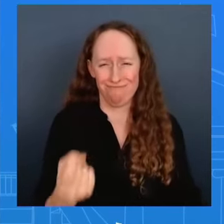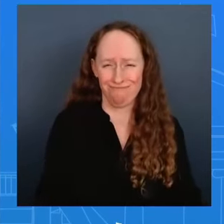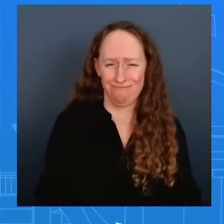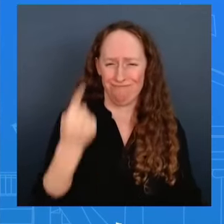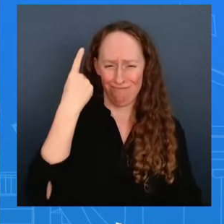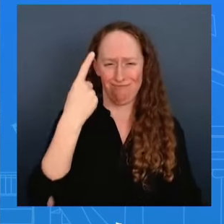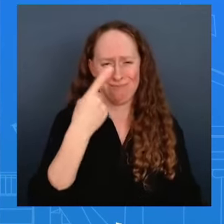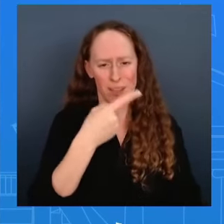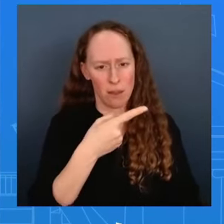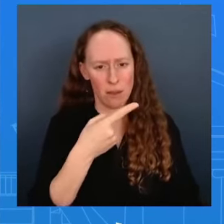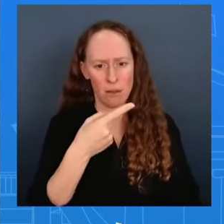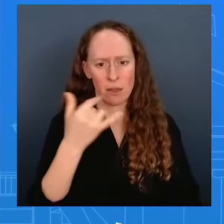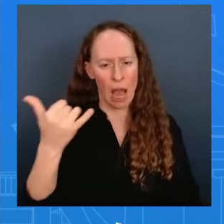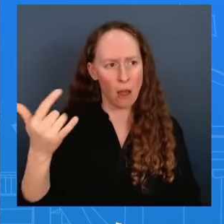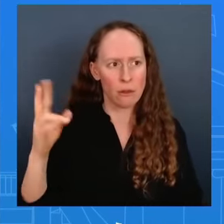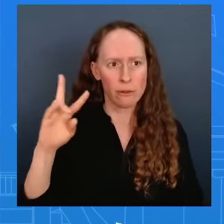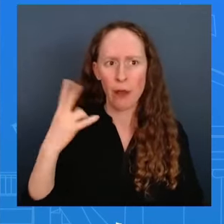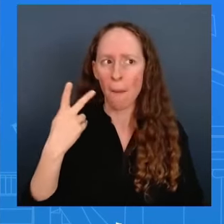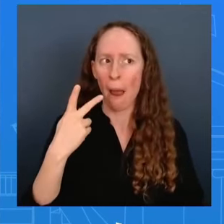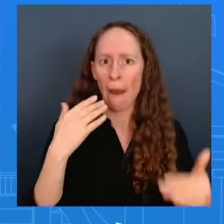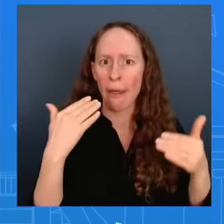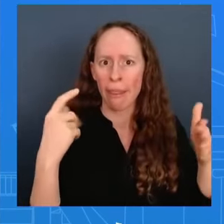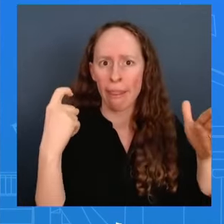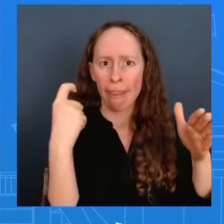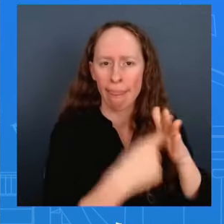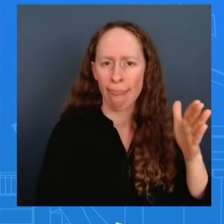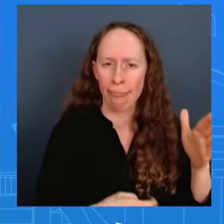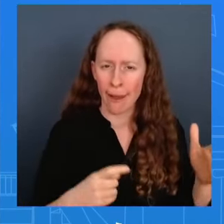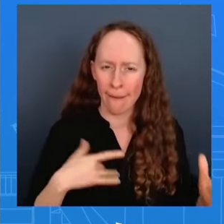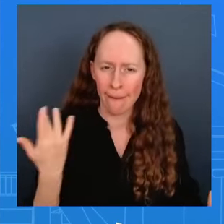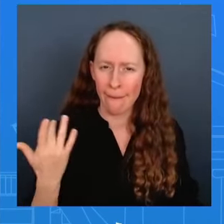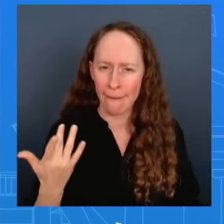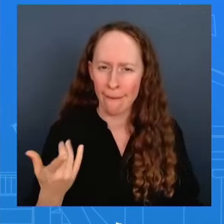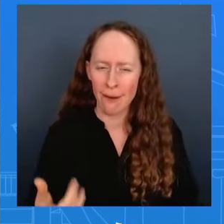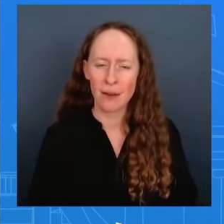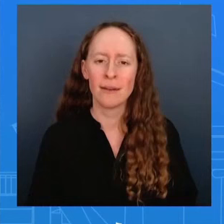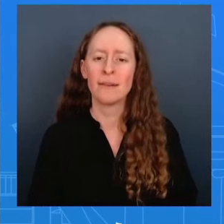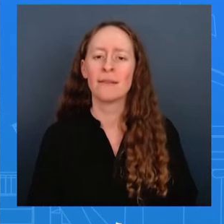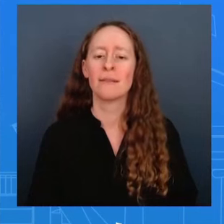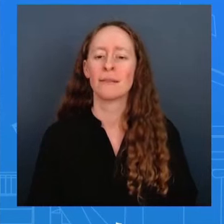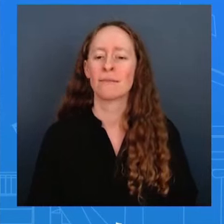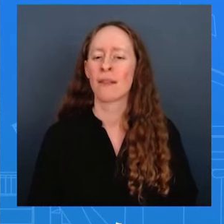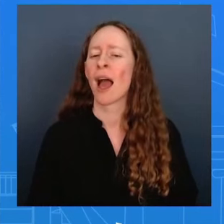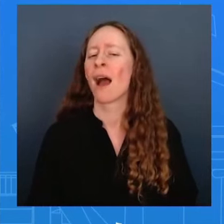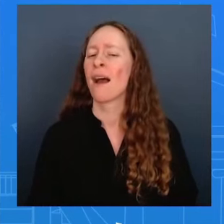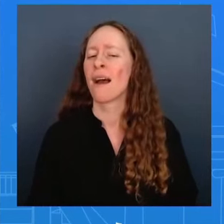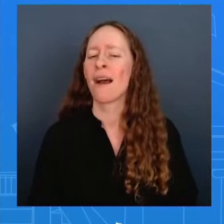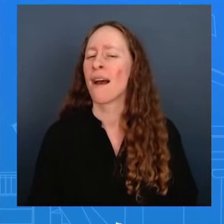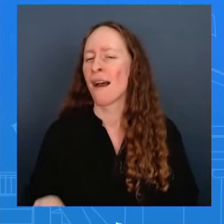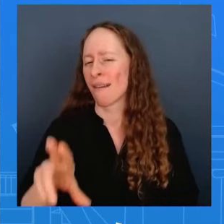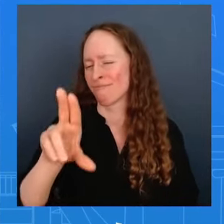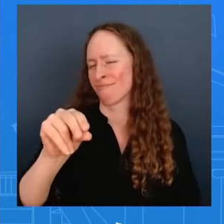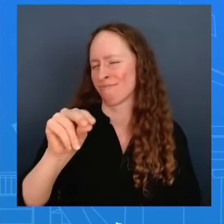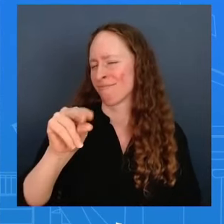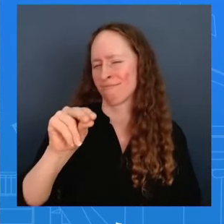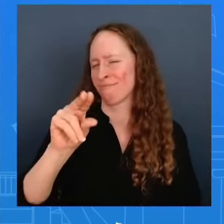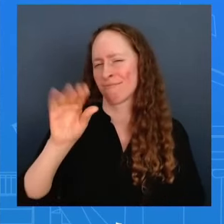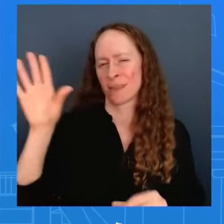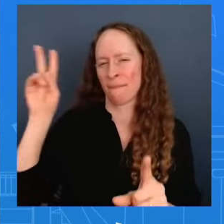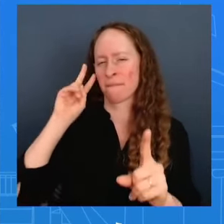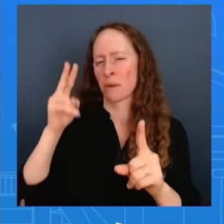reject the assertion that he changed his mind uh what he has been clear about is his commitment to america